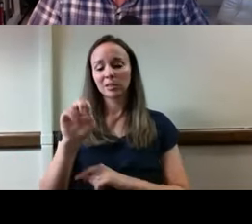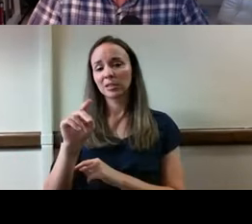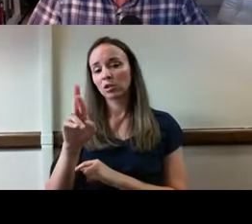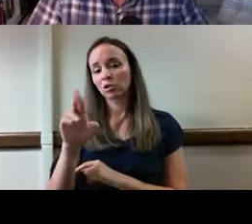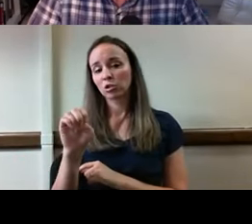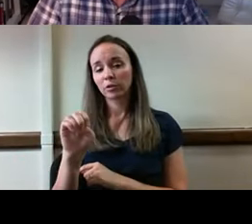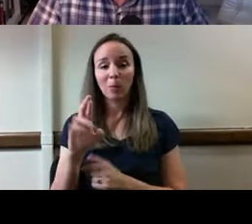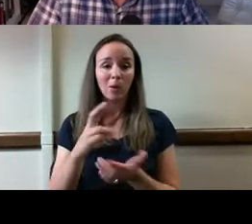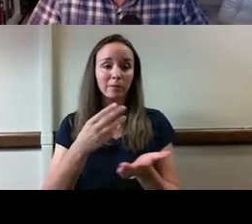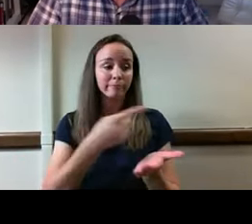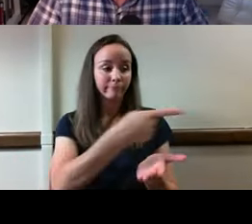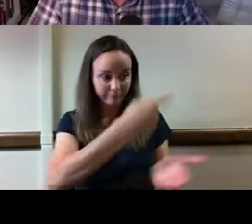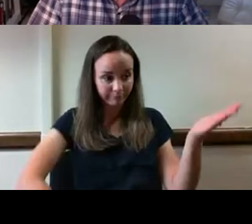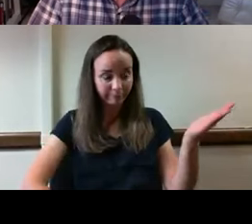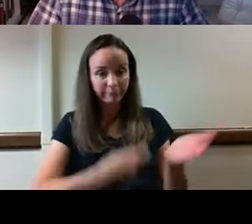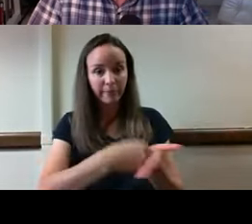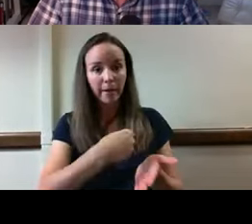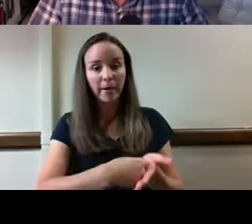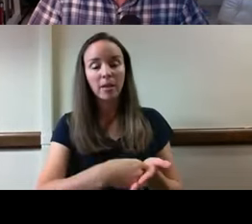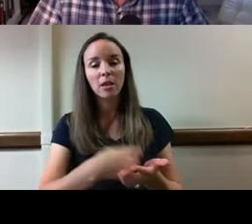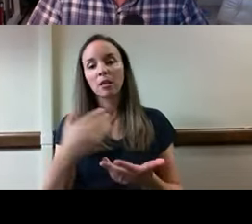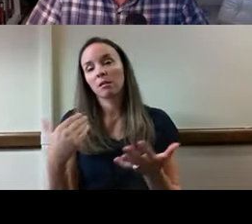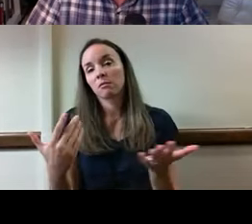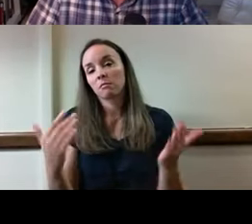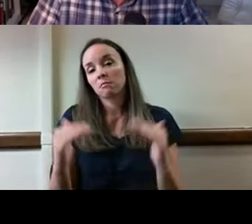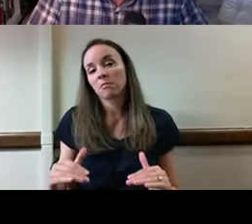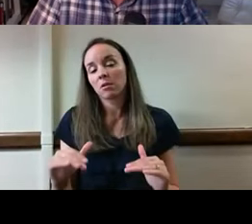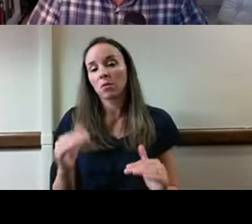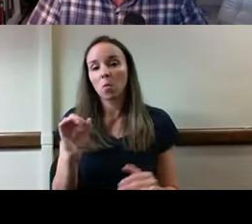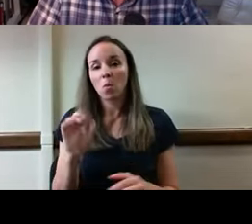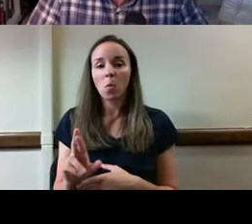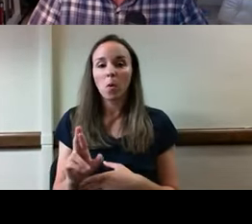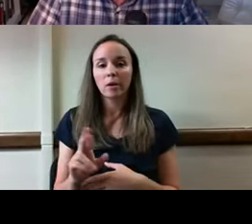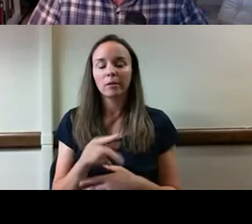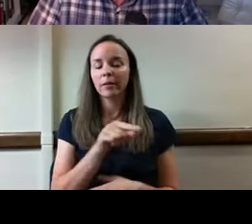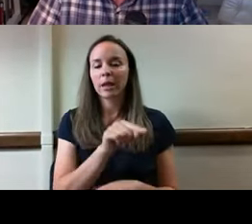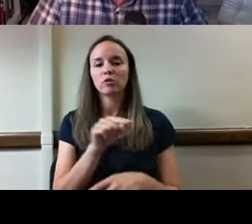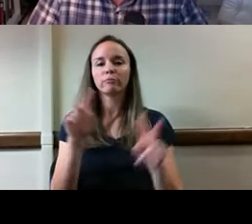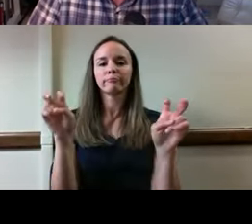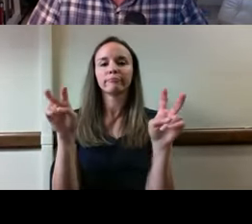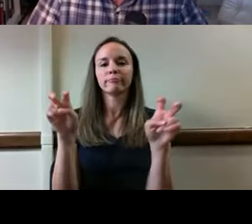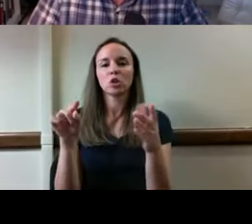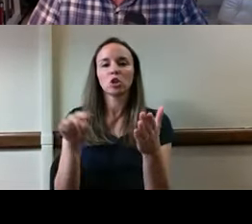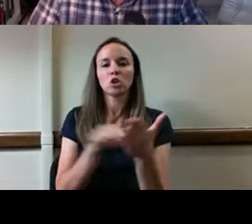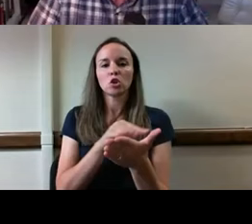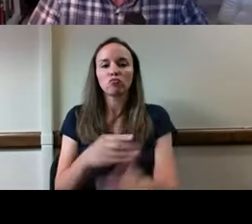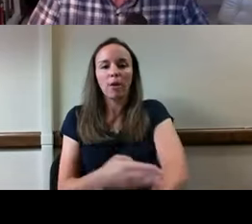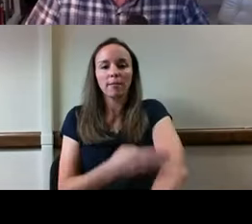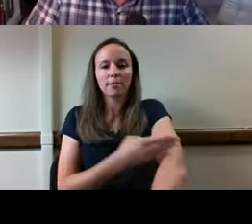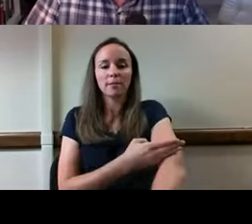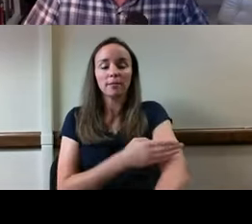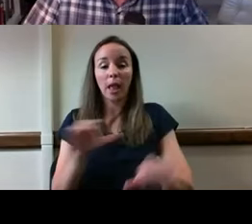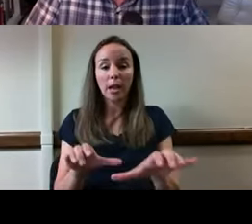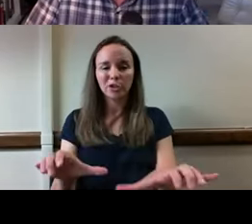penalty. You may also be required to do some kind of corrective action or a medial educational plan.